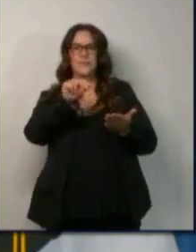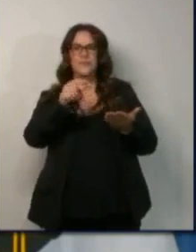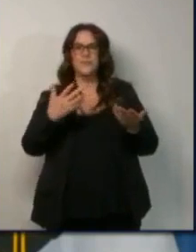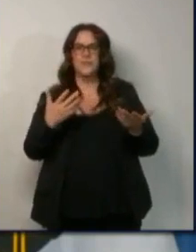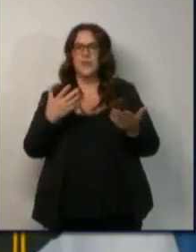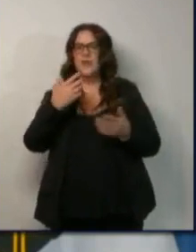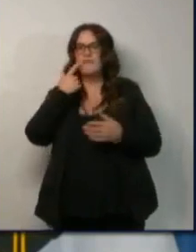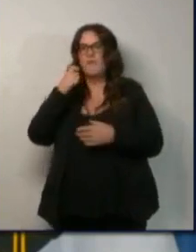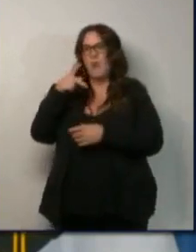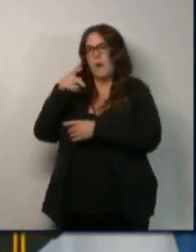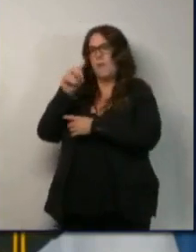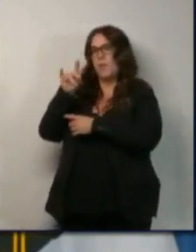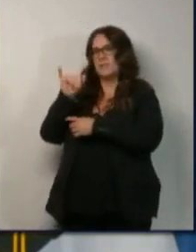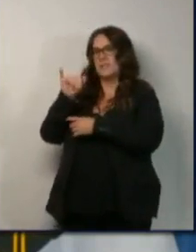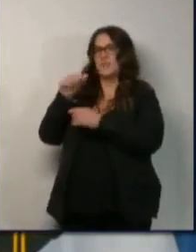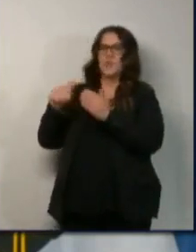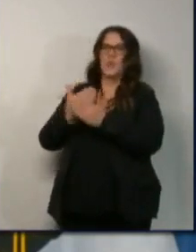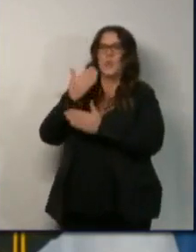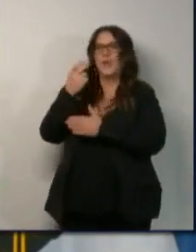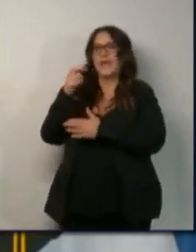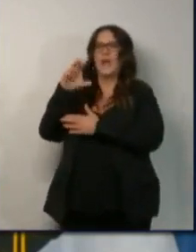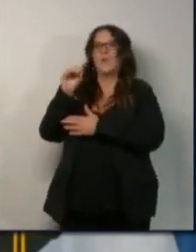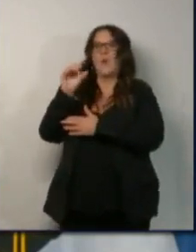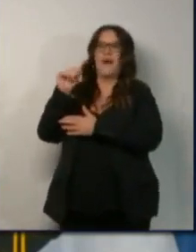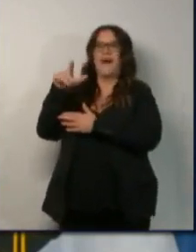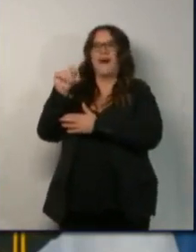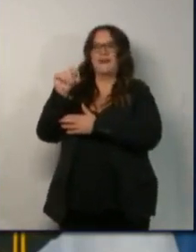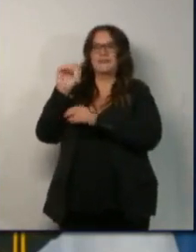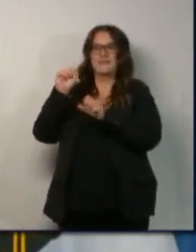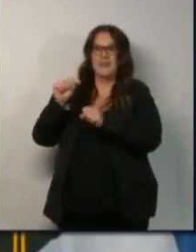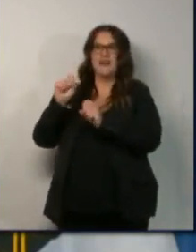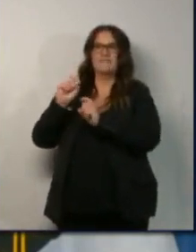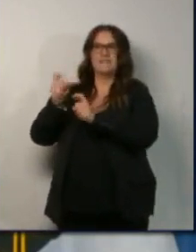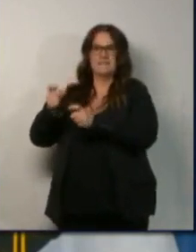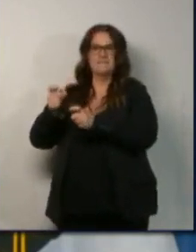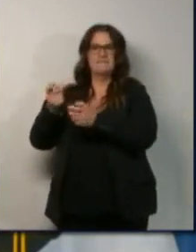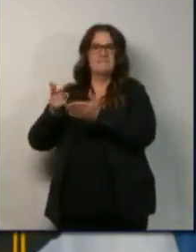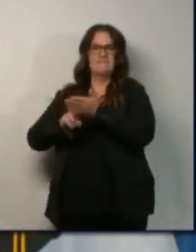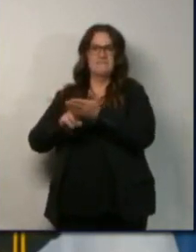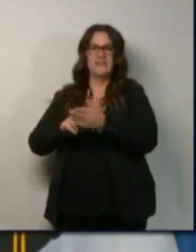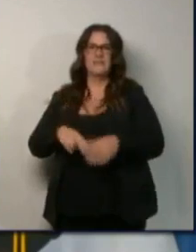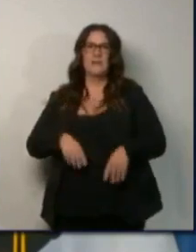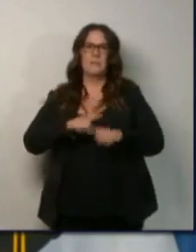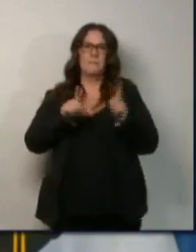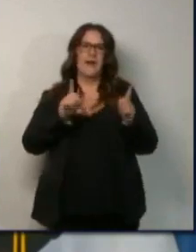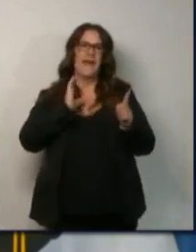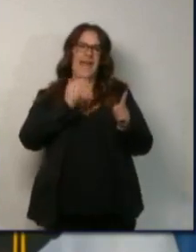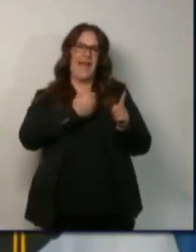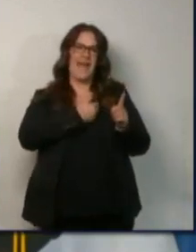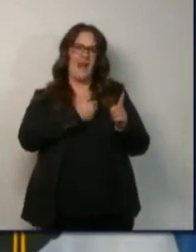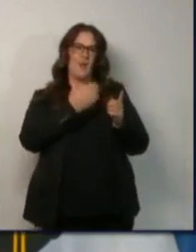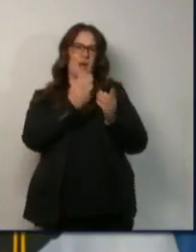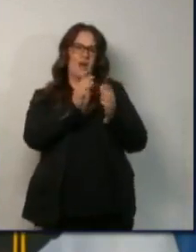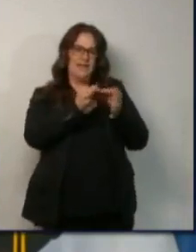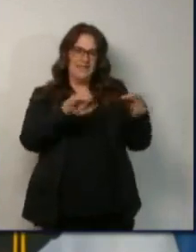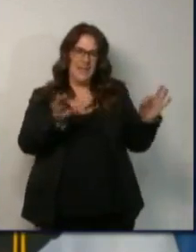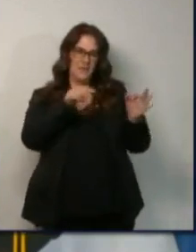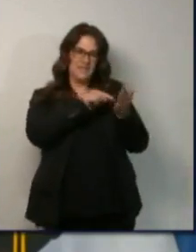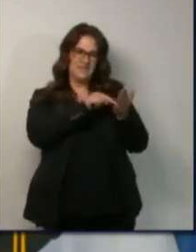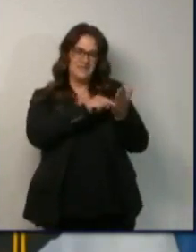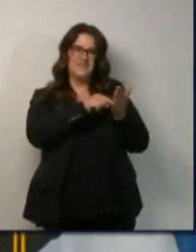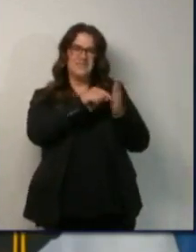and these cuts would be eliminated. These cuts would be triggered, and the language in our budget directly